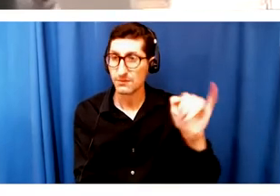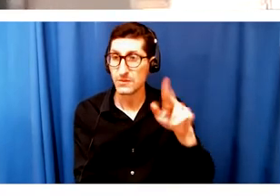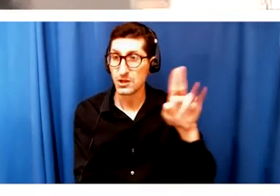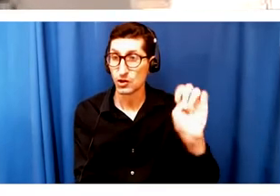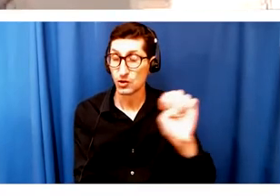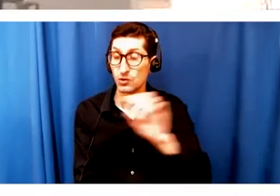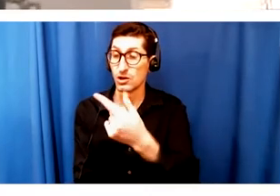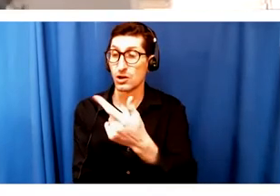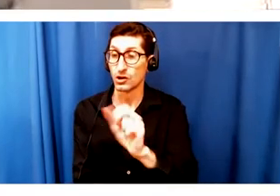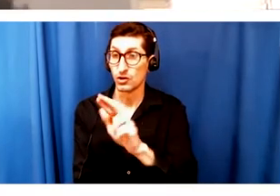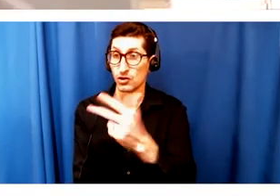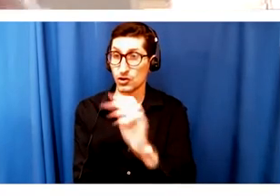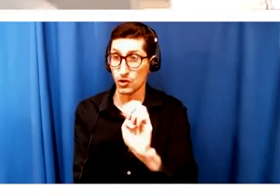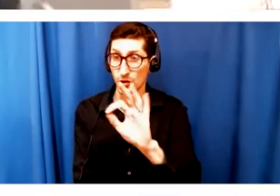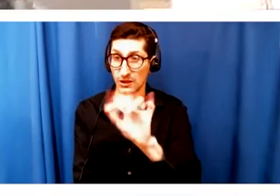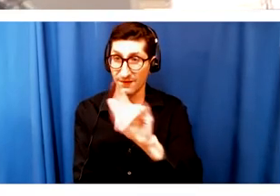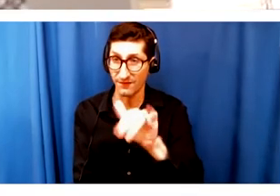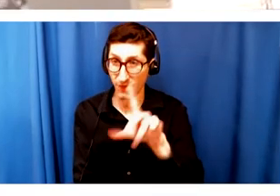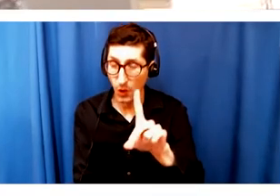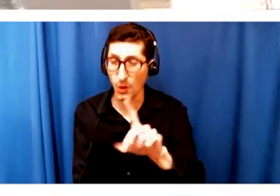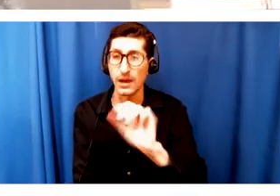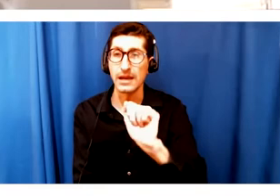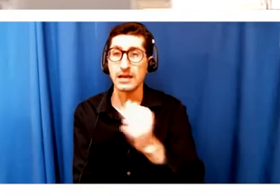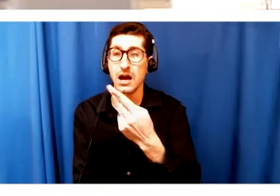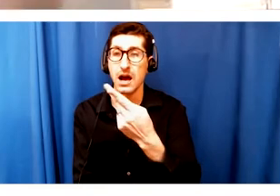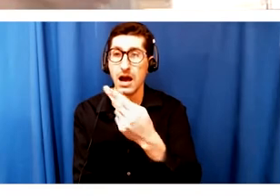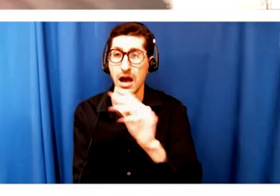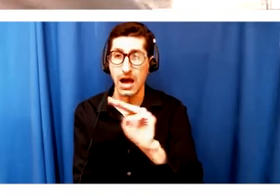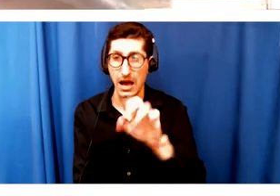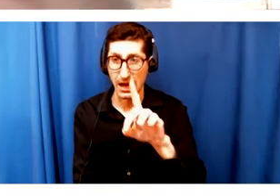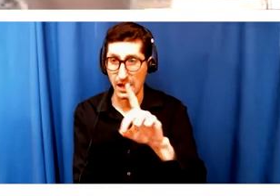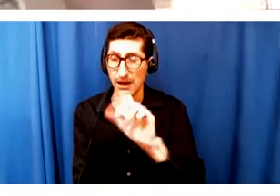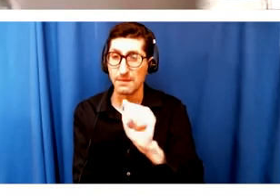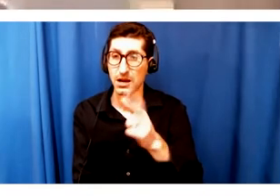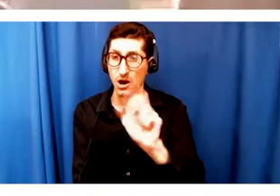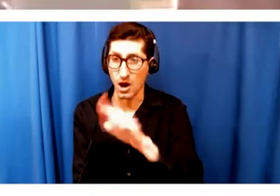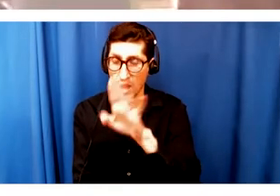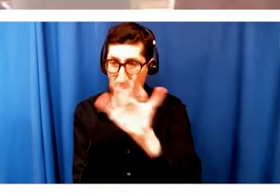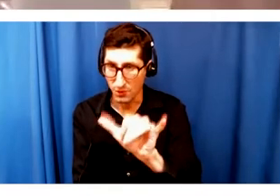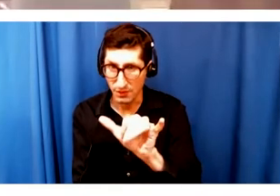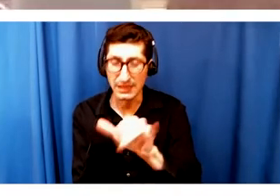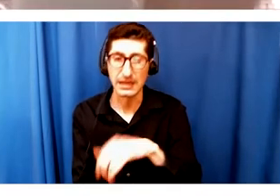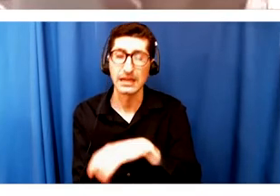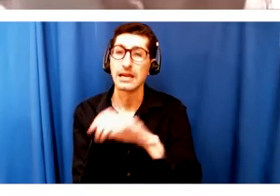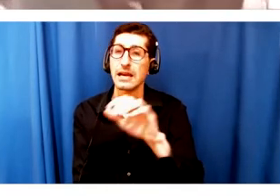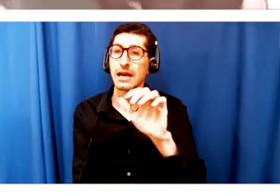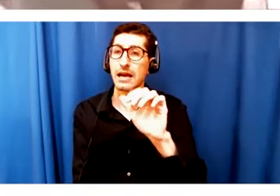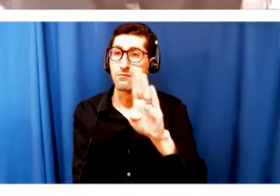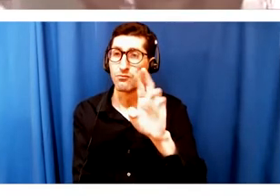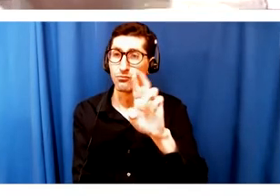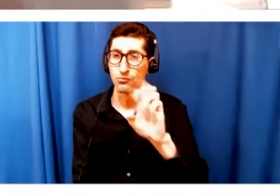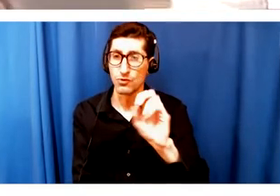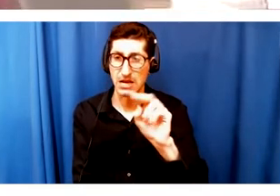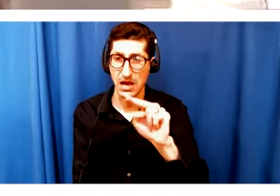and Breonna Taylor and Ahmed Aubrey, and that's just the start, right, there was this cry for, well, now what are we doing in terms of